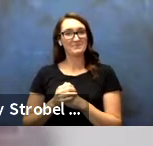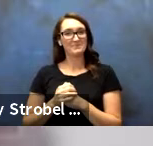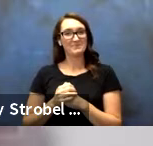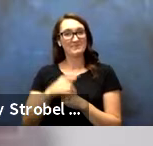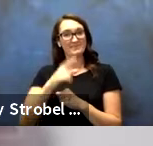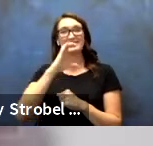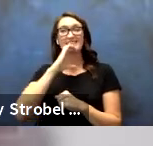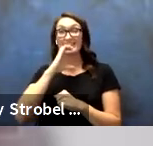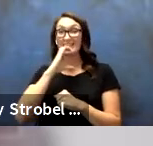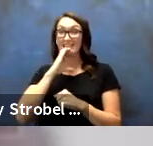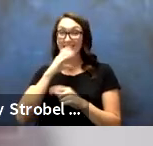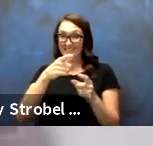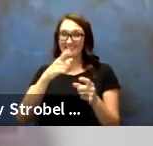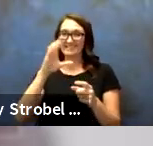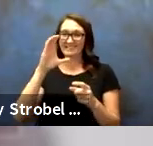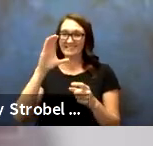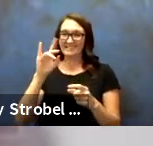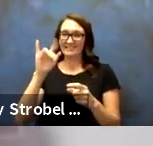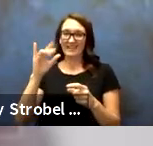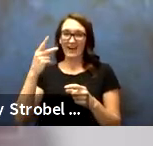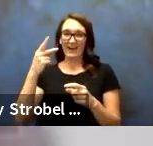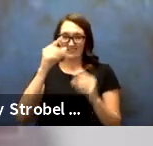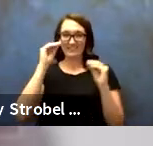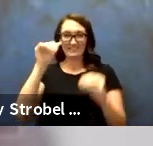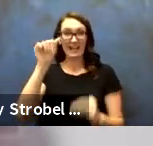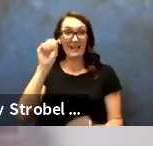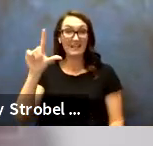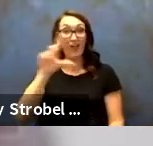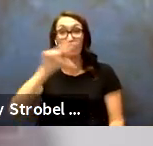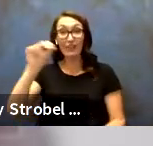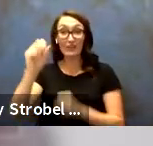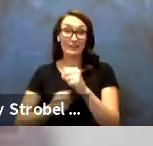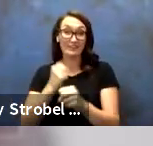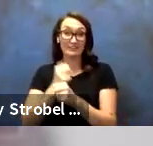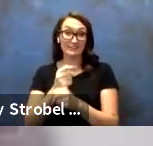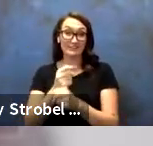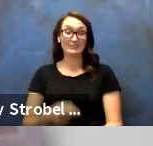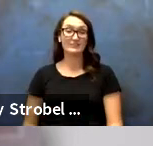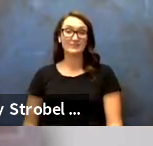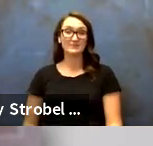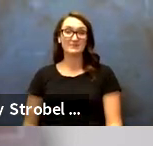Cindy Hodges, American Sign Language Instructor, 30 years of service.